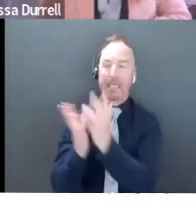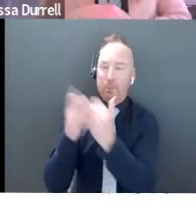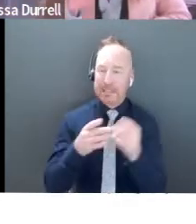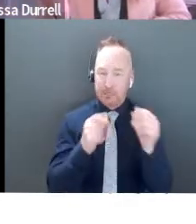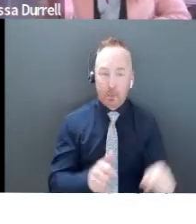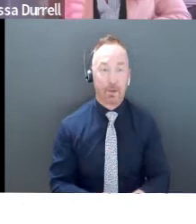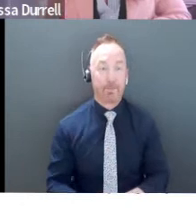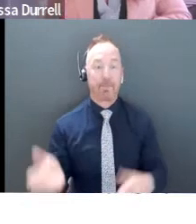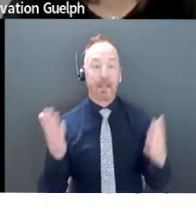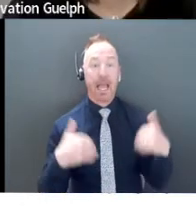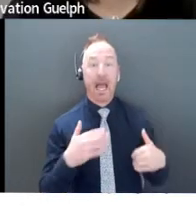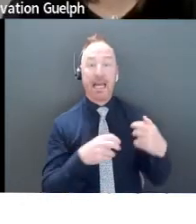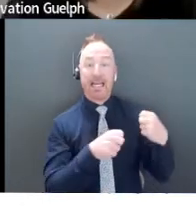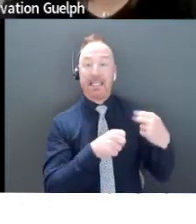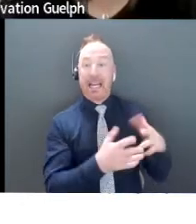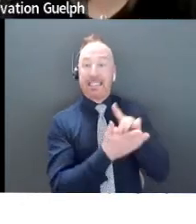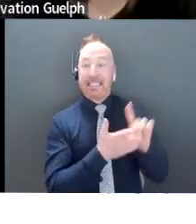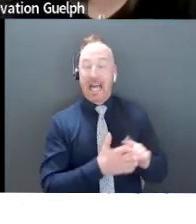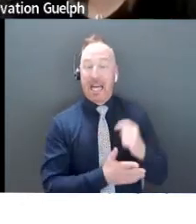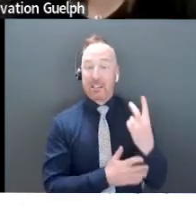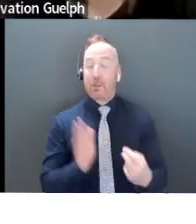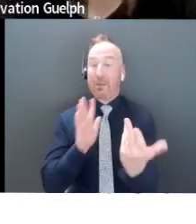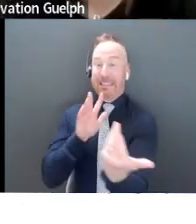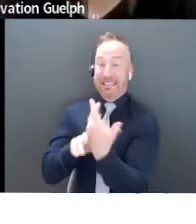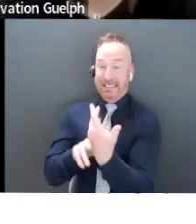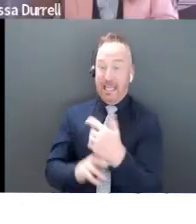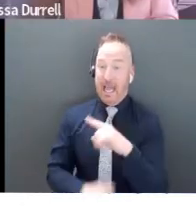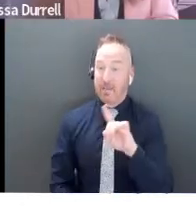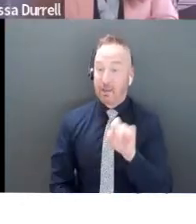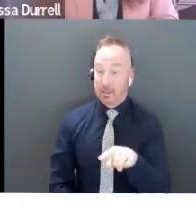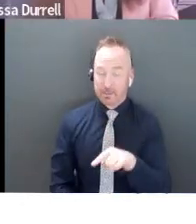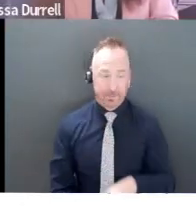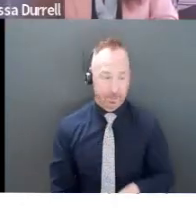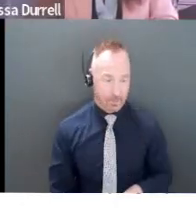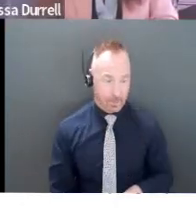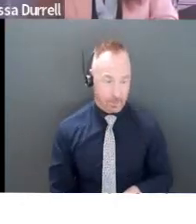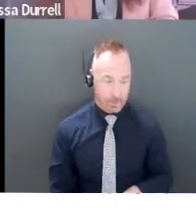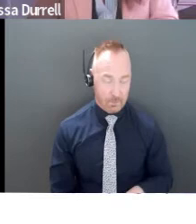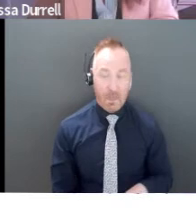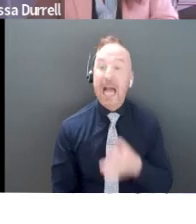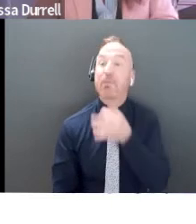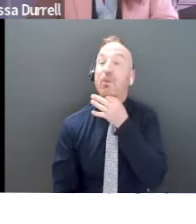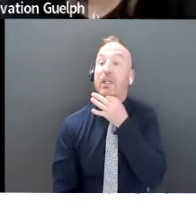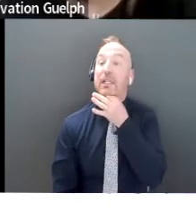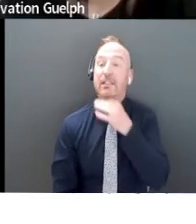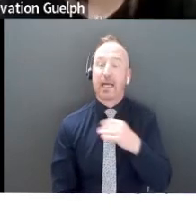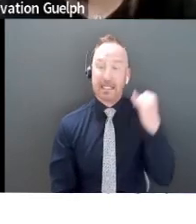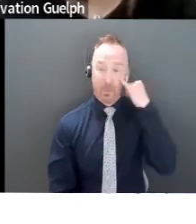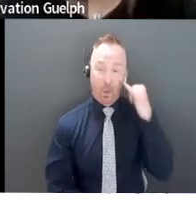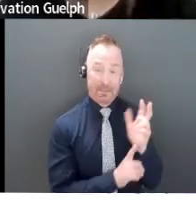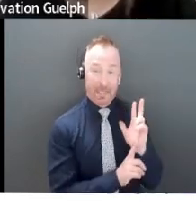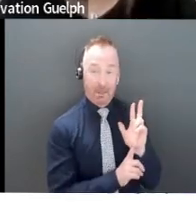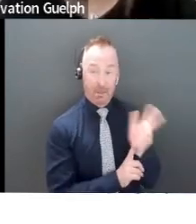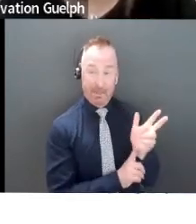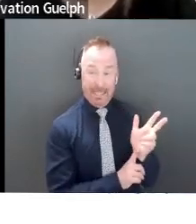design too. And as you can see, just a question for you before you move forward, should we use a summary slide in a three minute pitch,